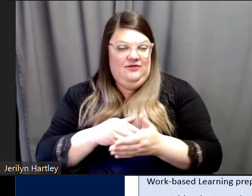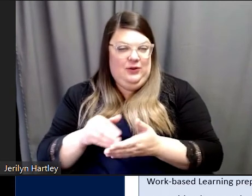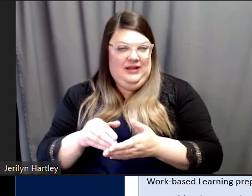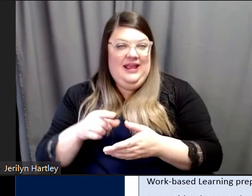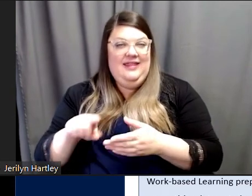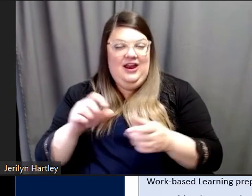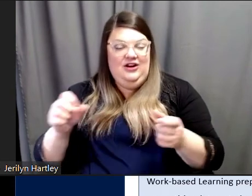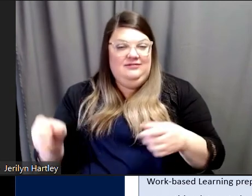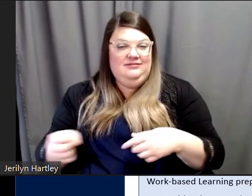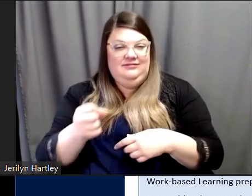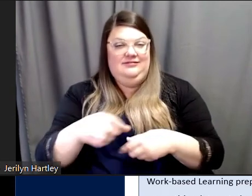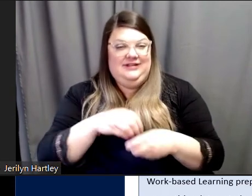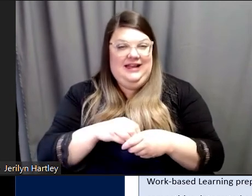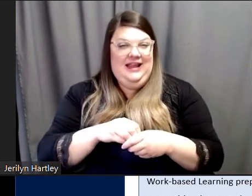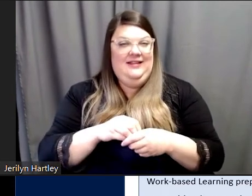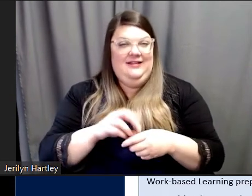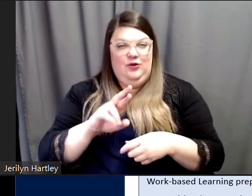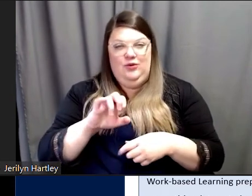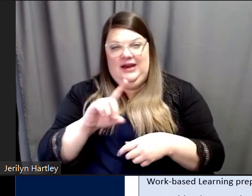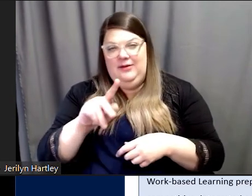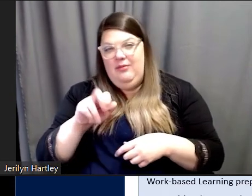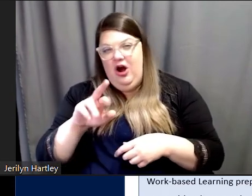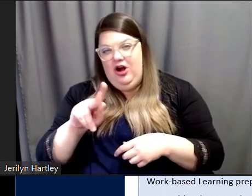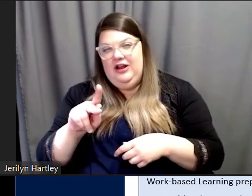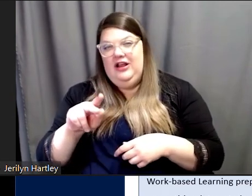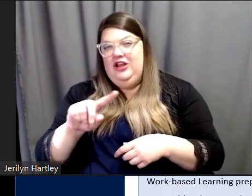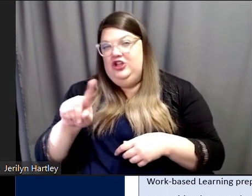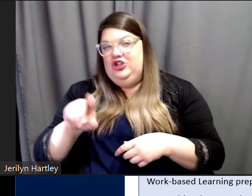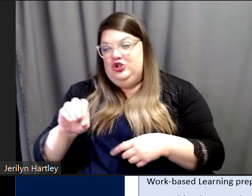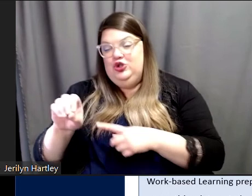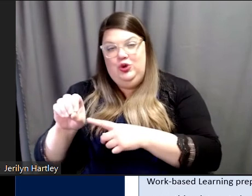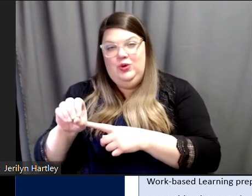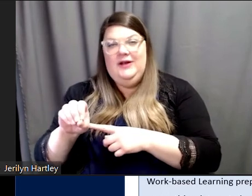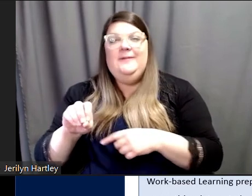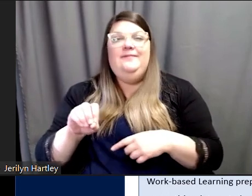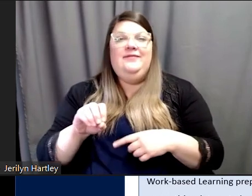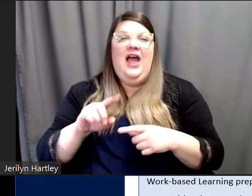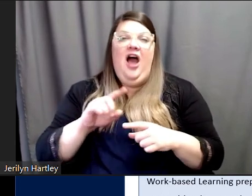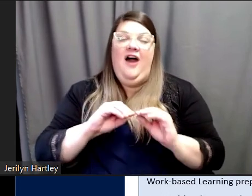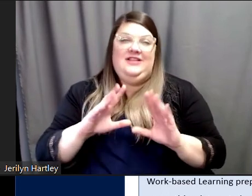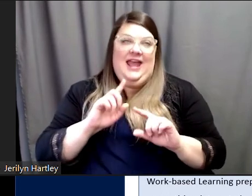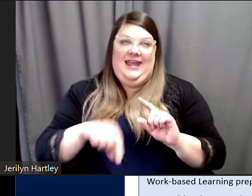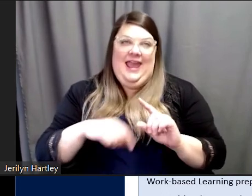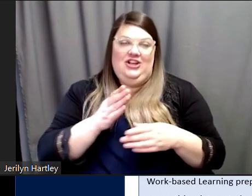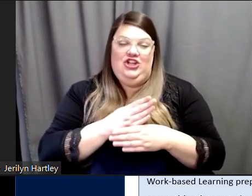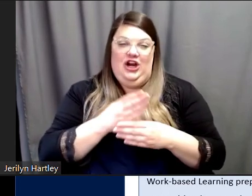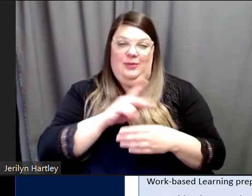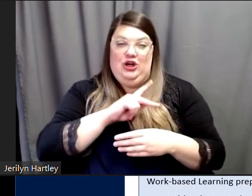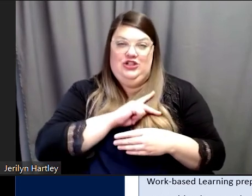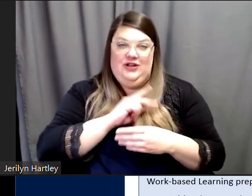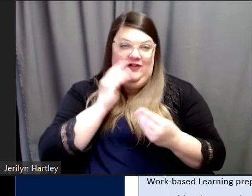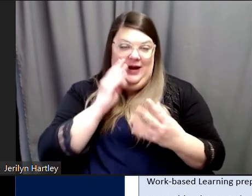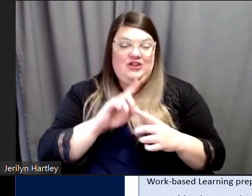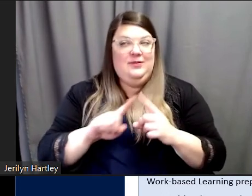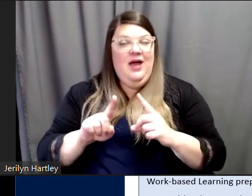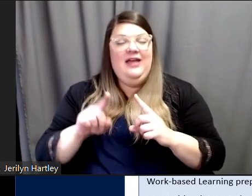And I just, they're probably our biggest success stories. Obviously, I can't share any personal information, but I don't know. I think the,